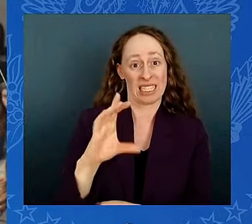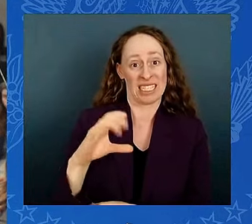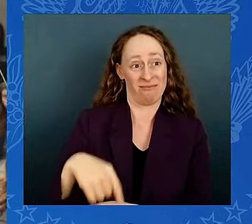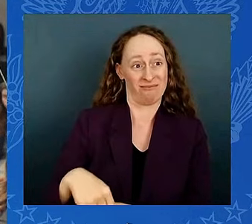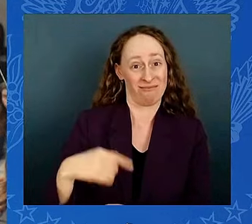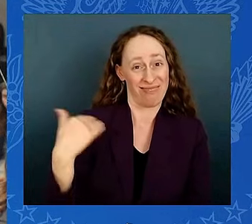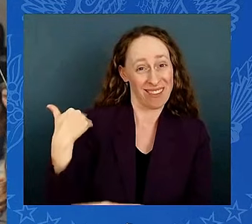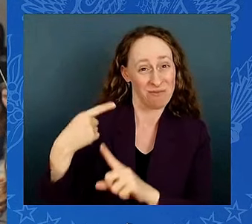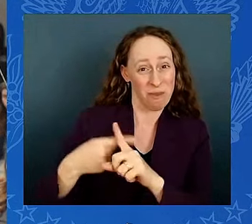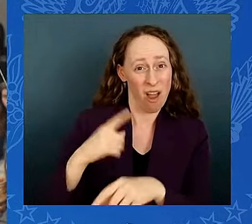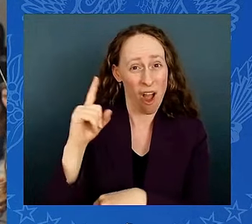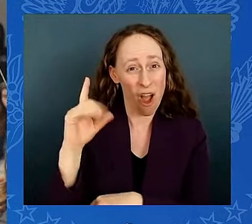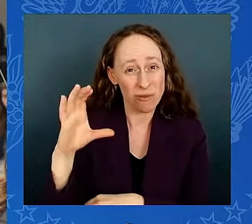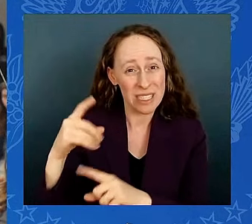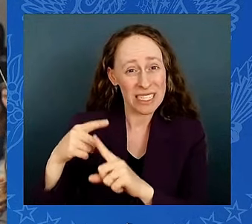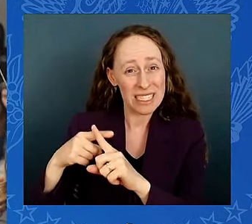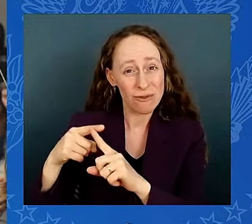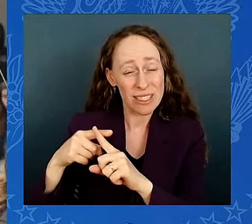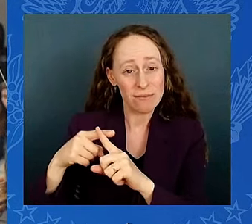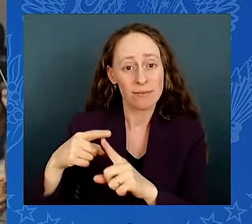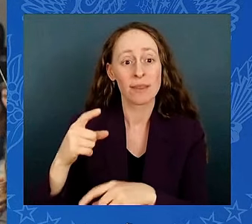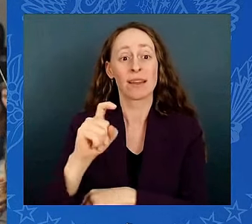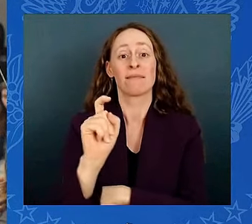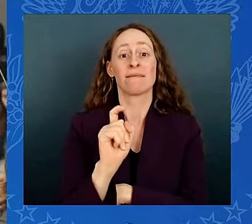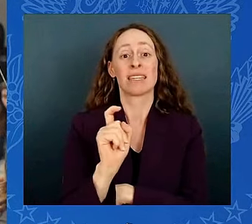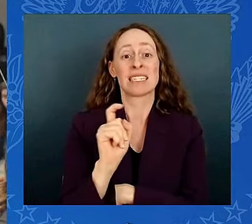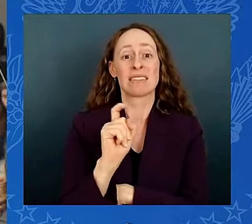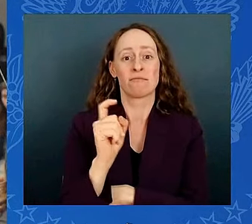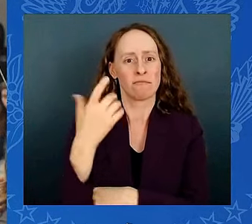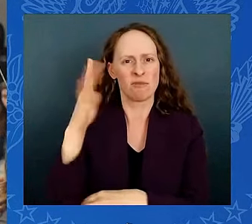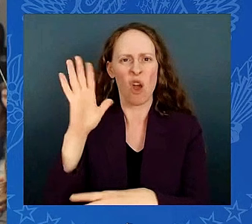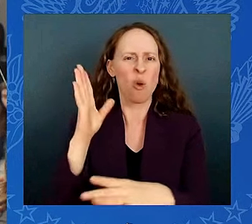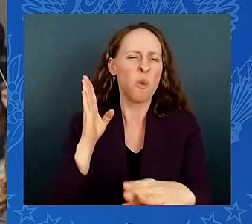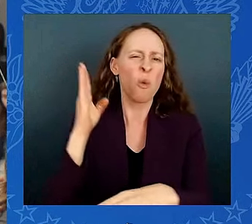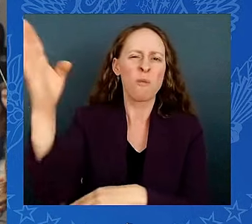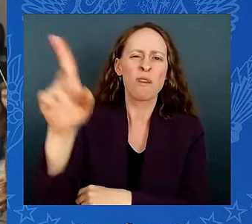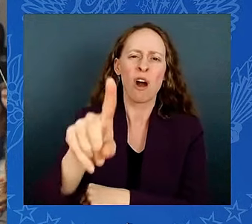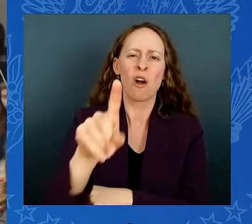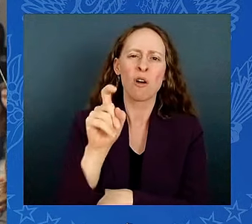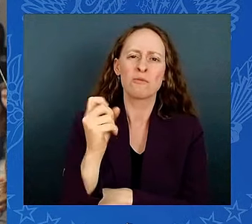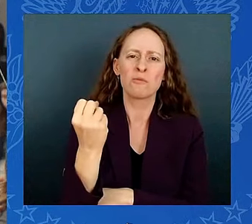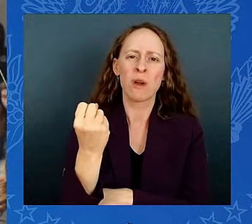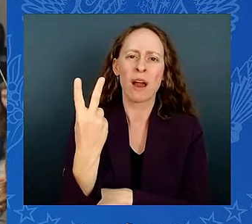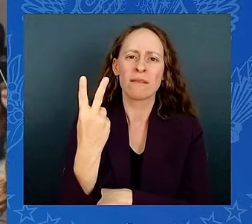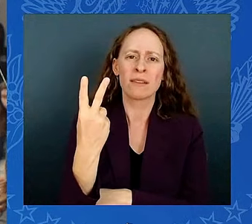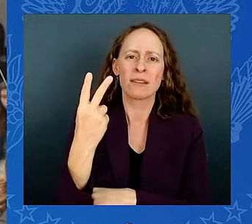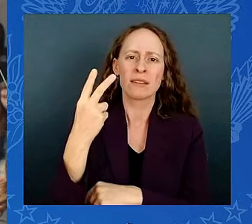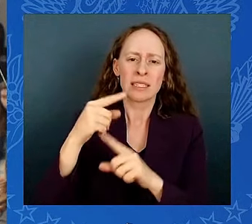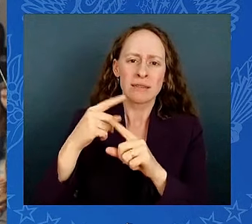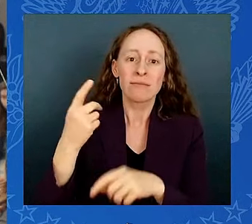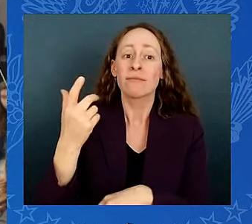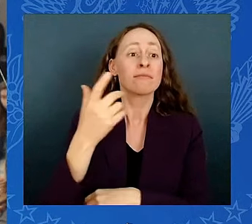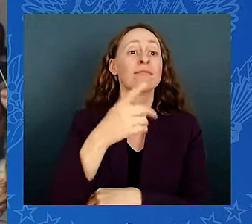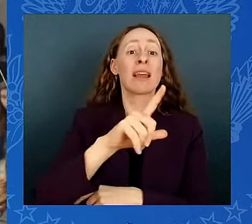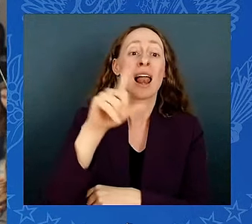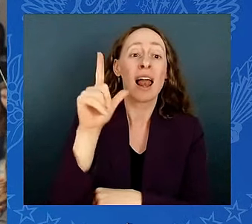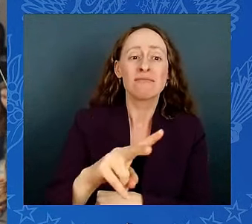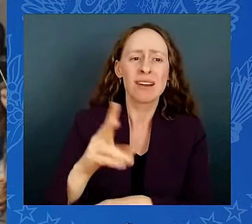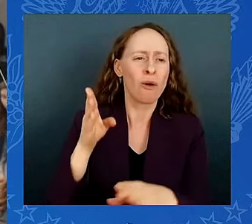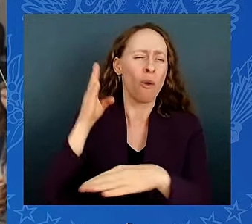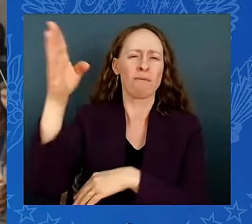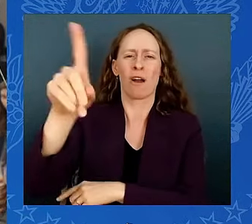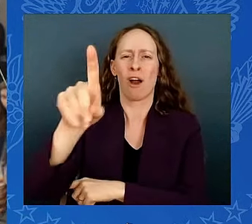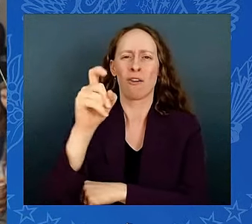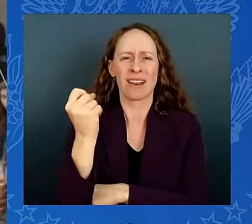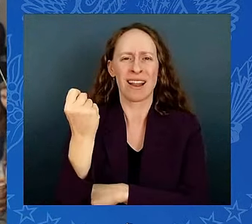degrees. In Las Vegas, 111 degrees. Above normal temperatures also are expected for much of the country in July, especially